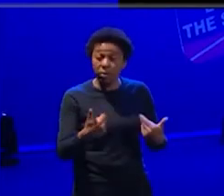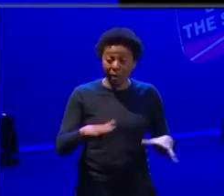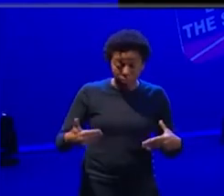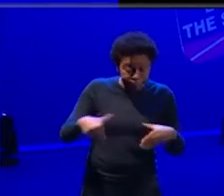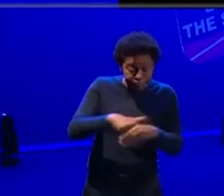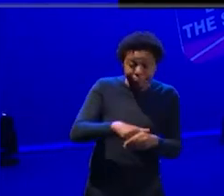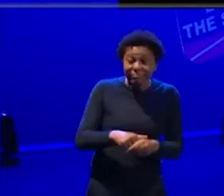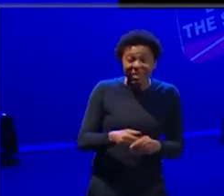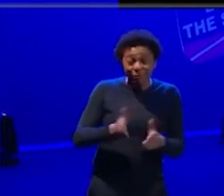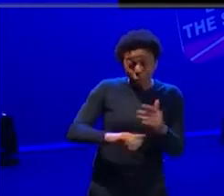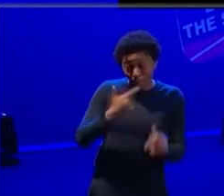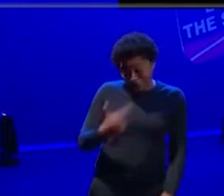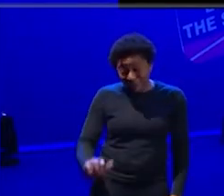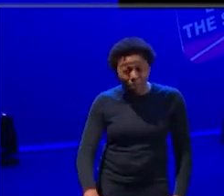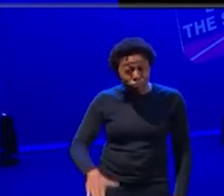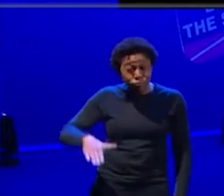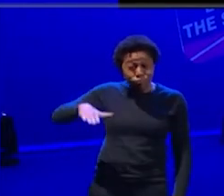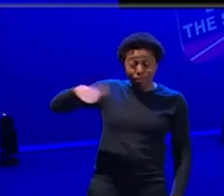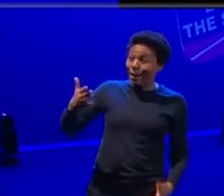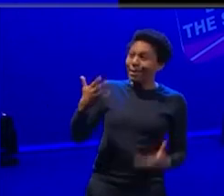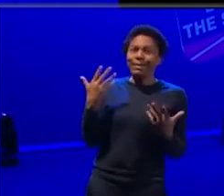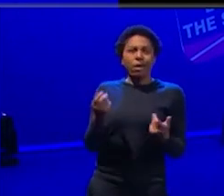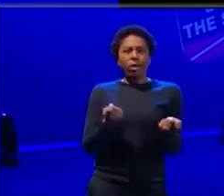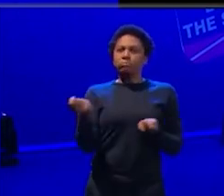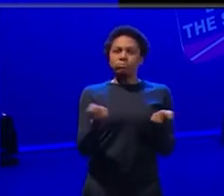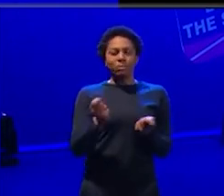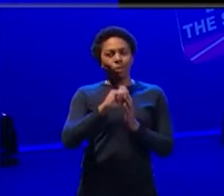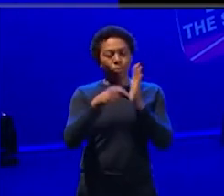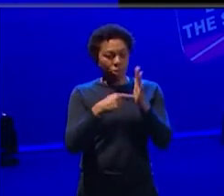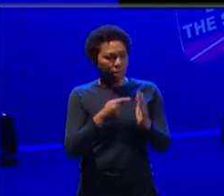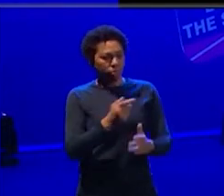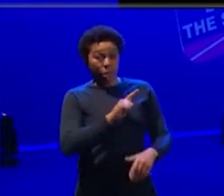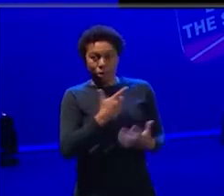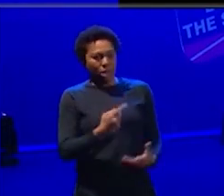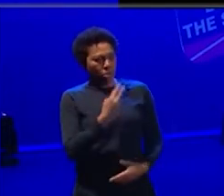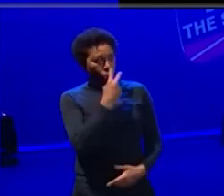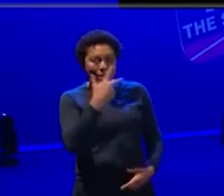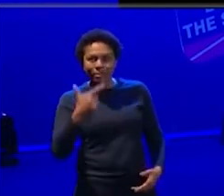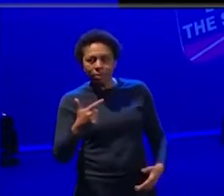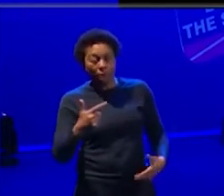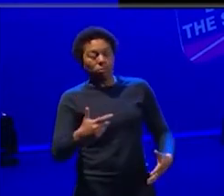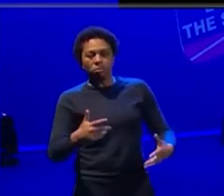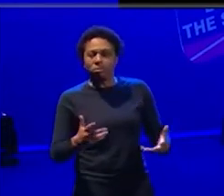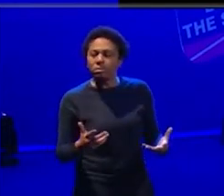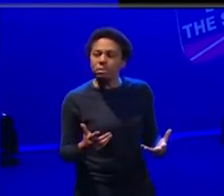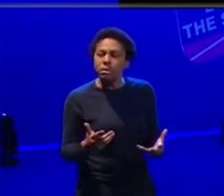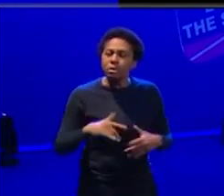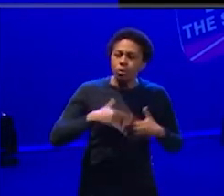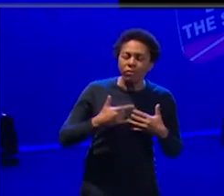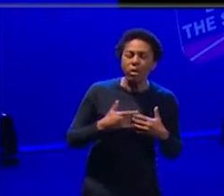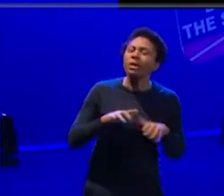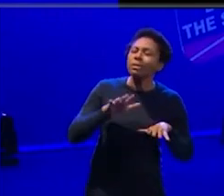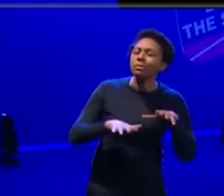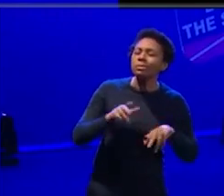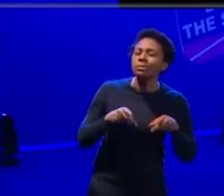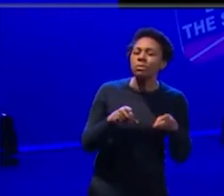us since they were seven. And they're now actually running the projects at the age of 27. Um, so I think in a similar sense, we're kind of create